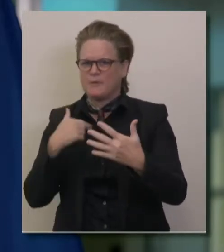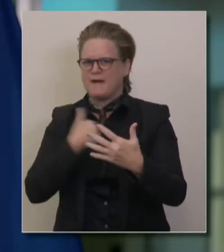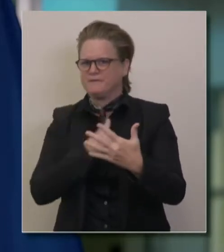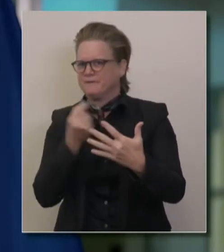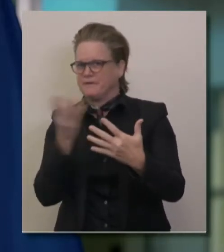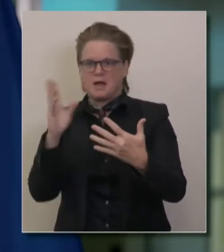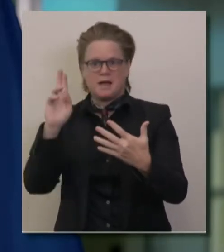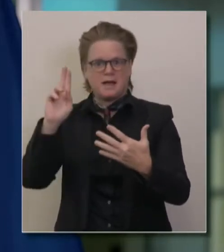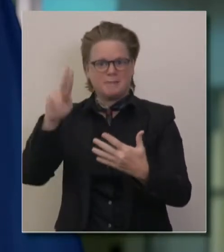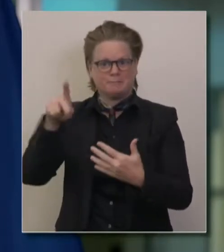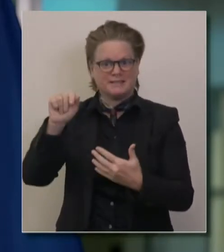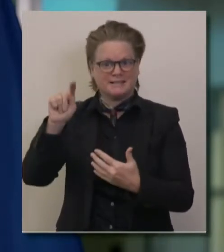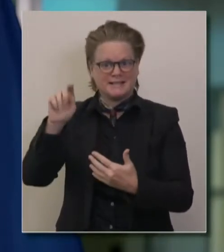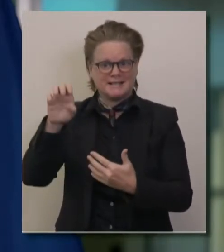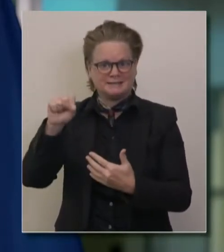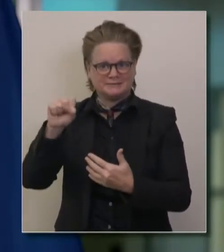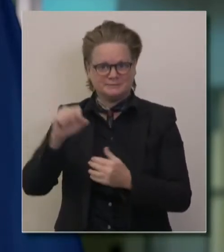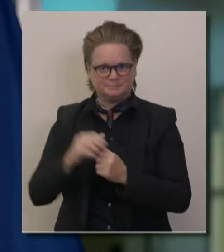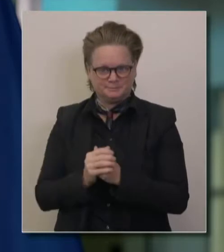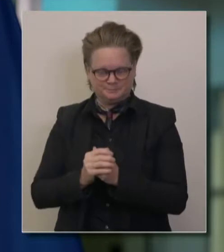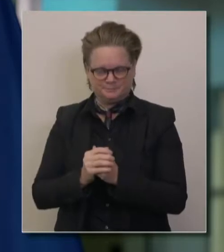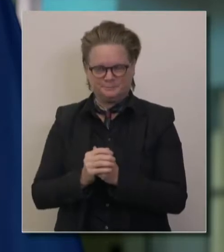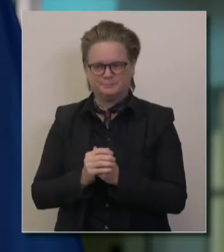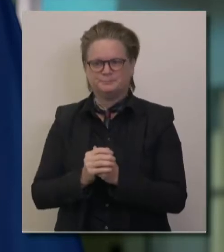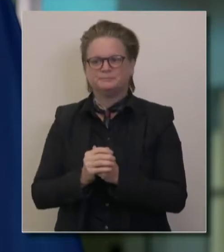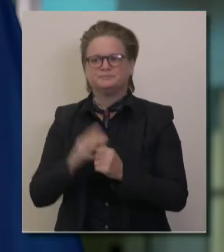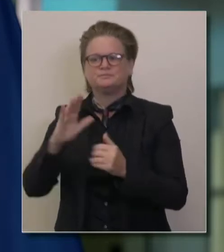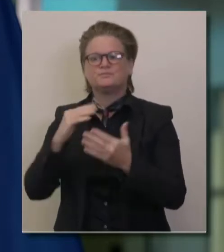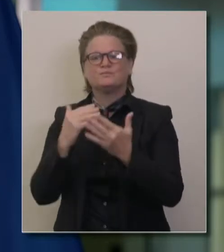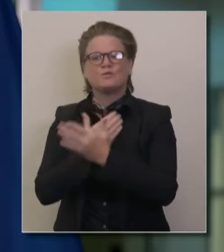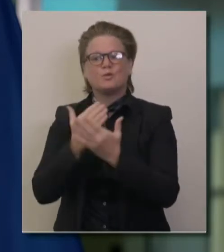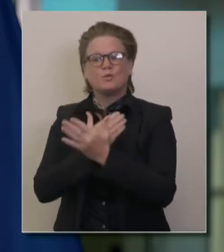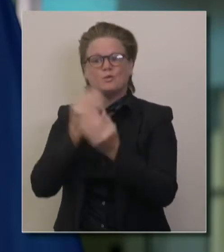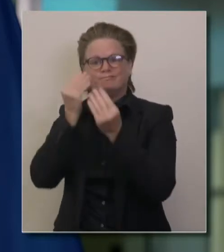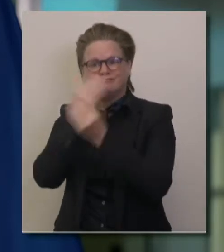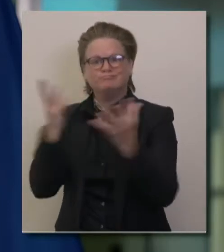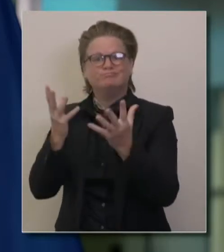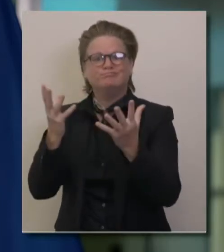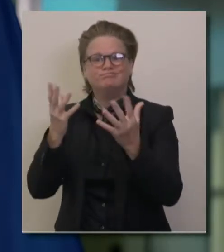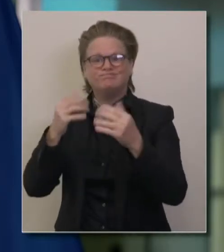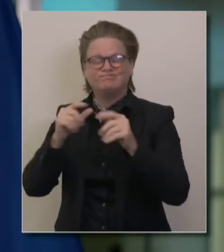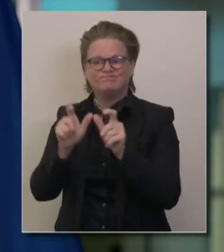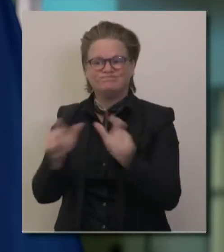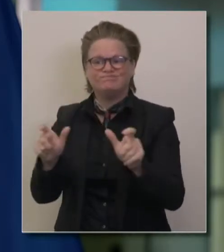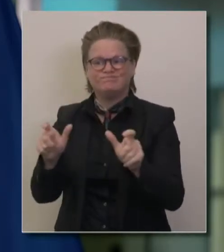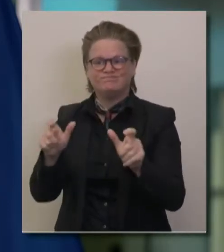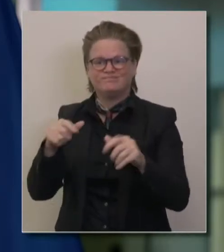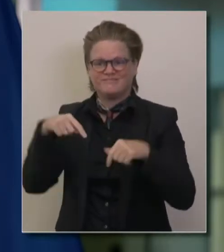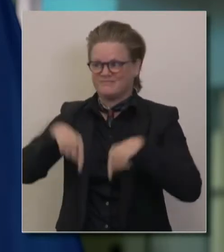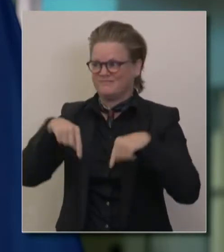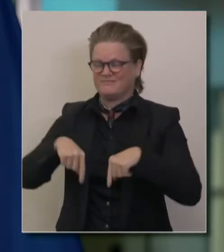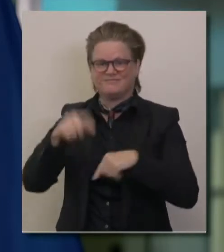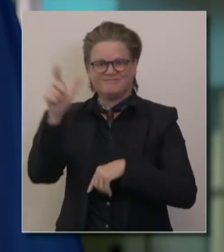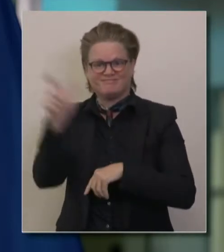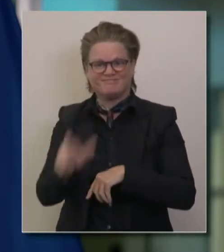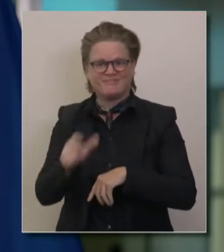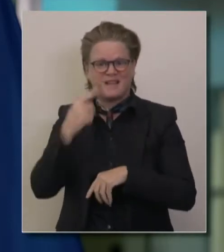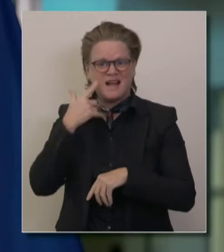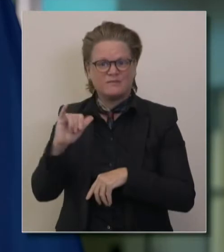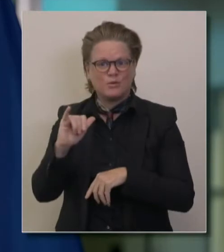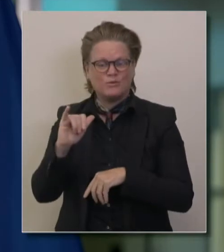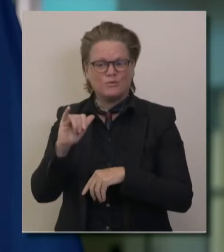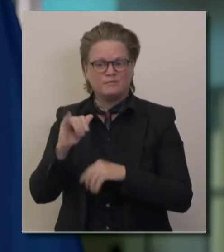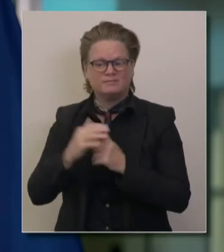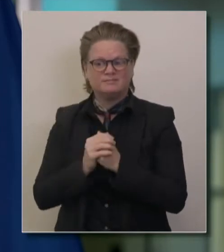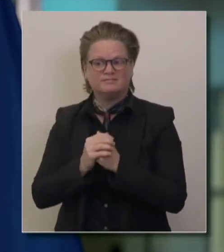particularly as it relates to some of the regional orders that now are in effect in the state of California. But I also wanted just to provide some context